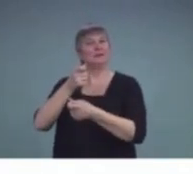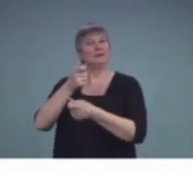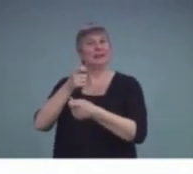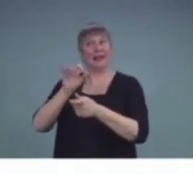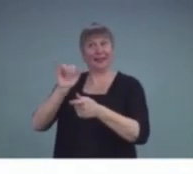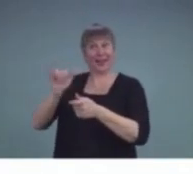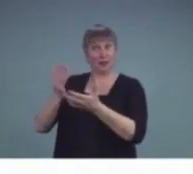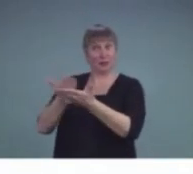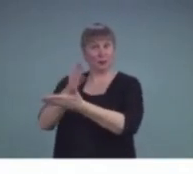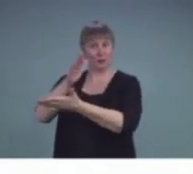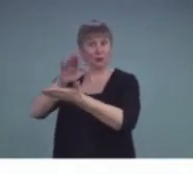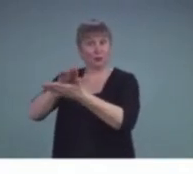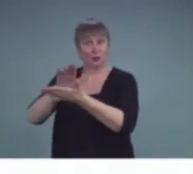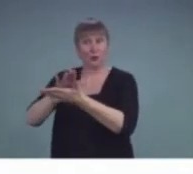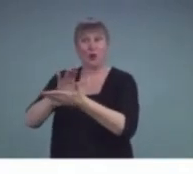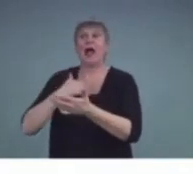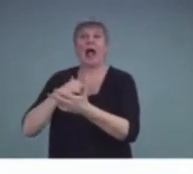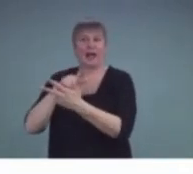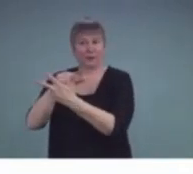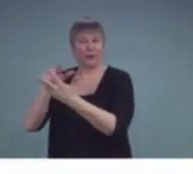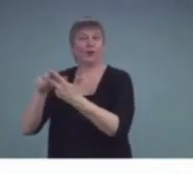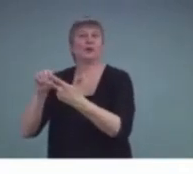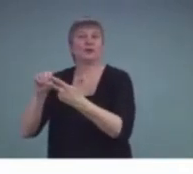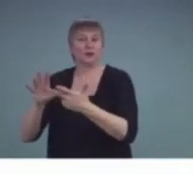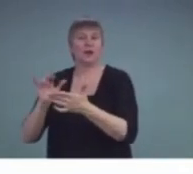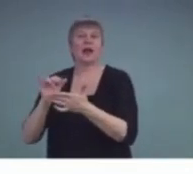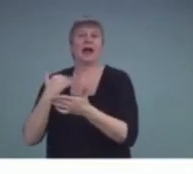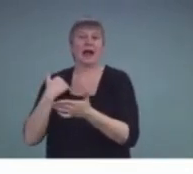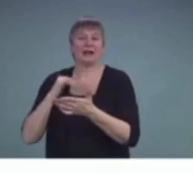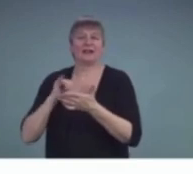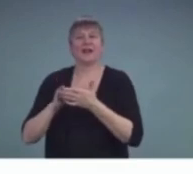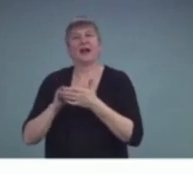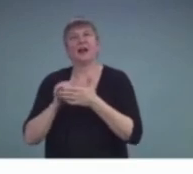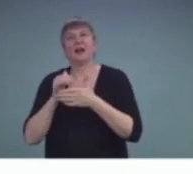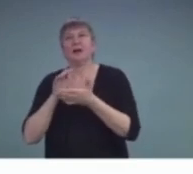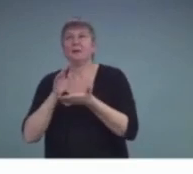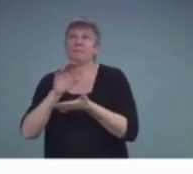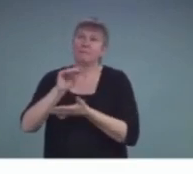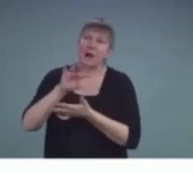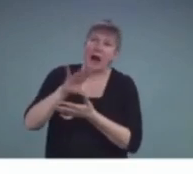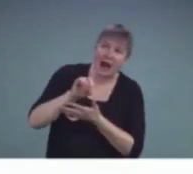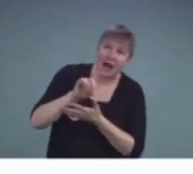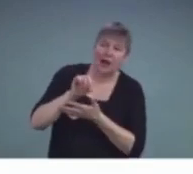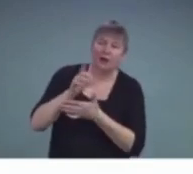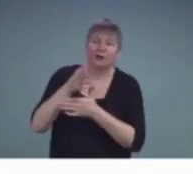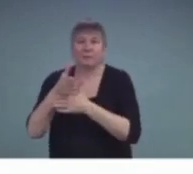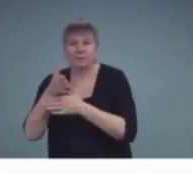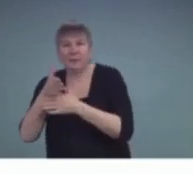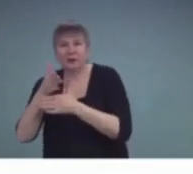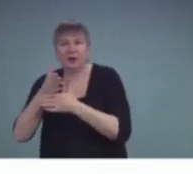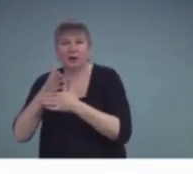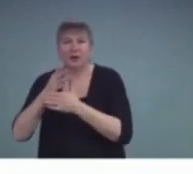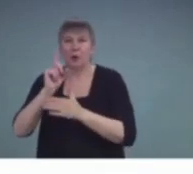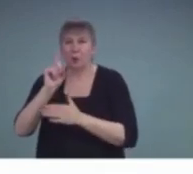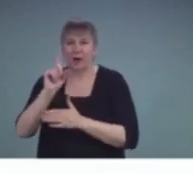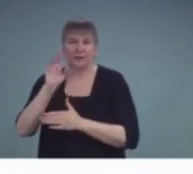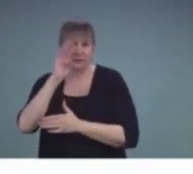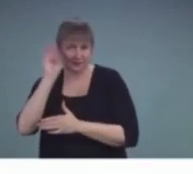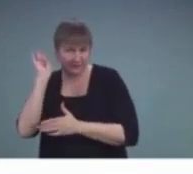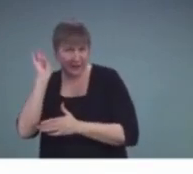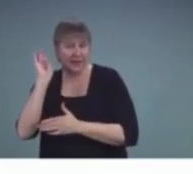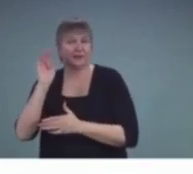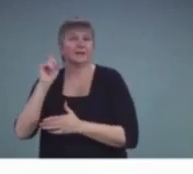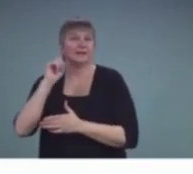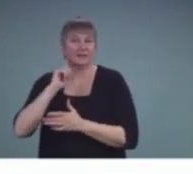kind of call minimal, mild, unilateral, single-sided deafness. So, he found some other students that had similar